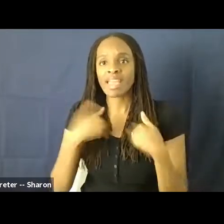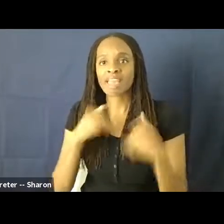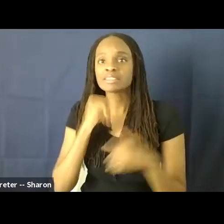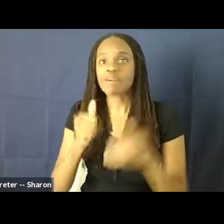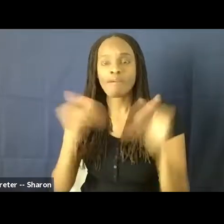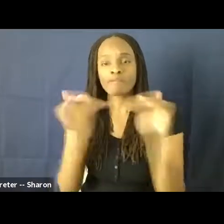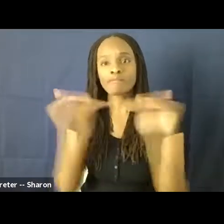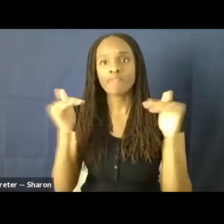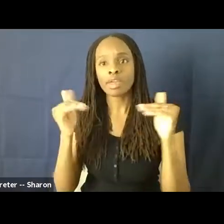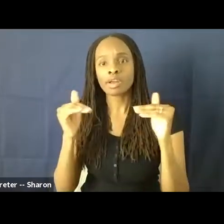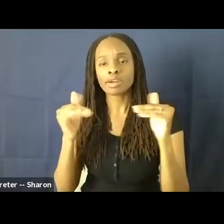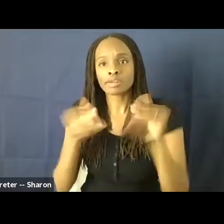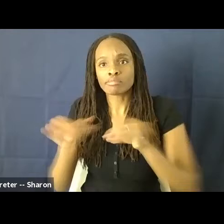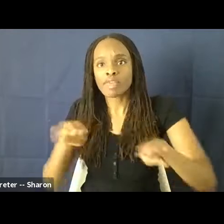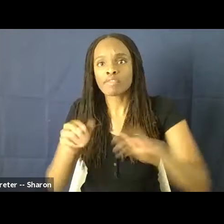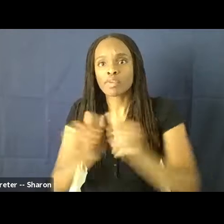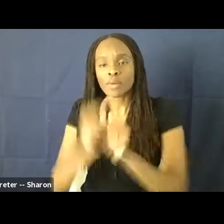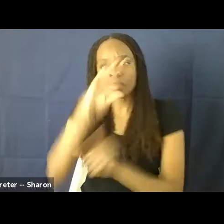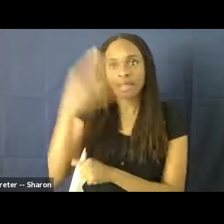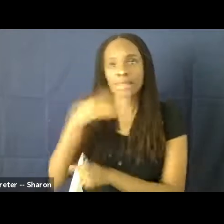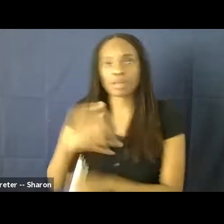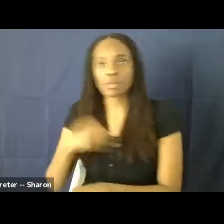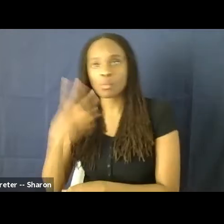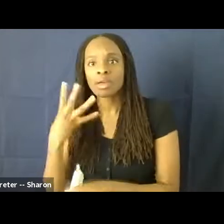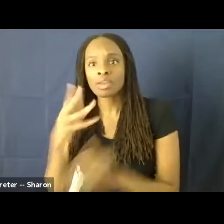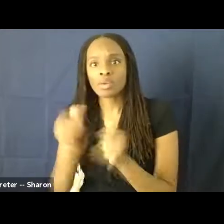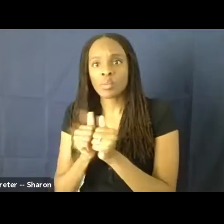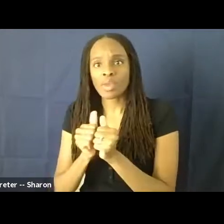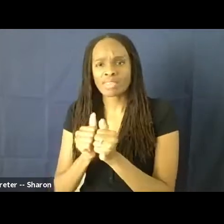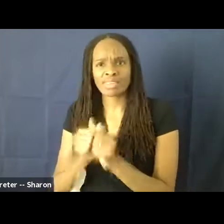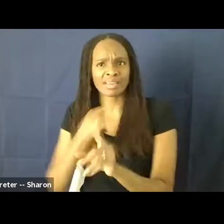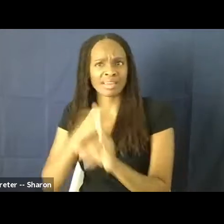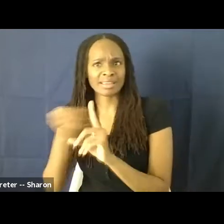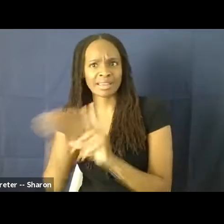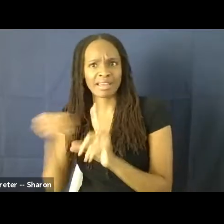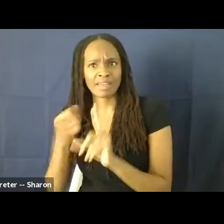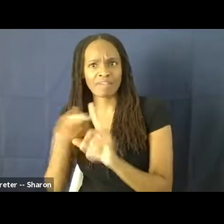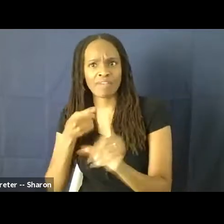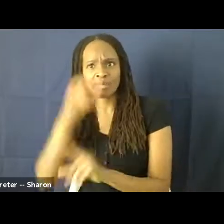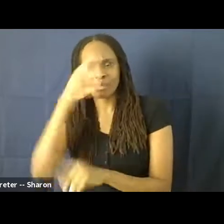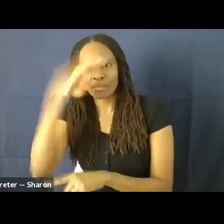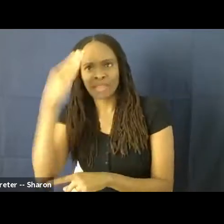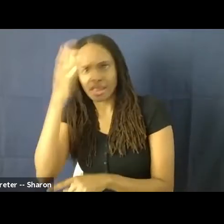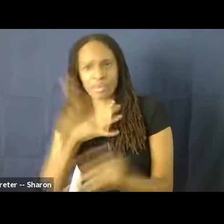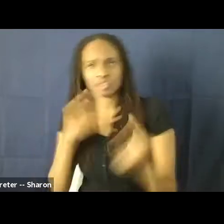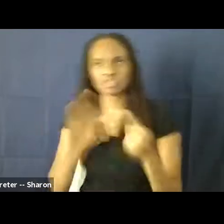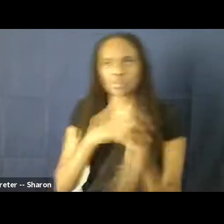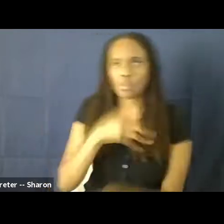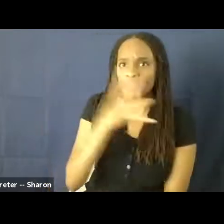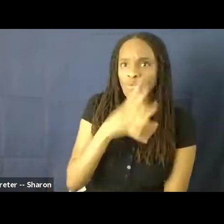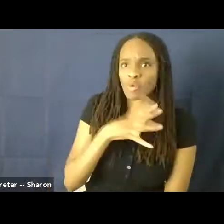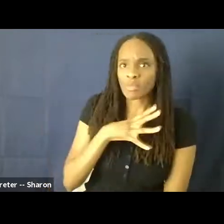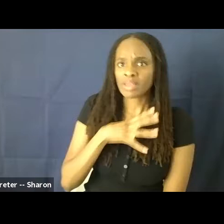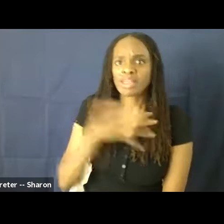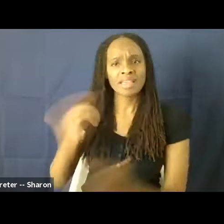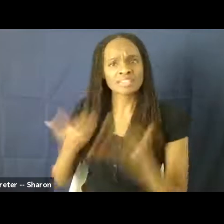by the whites, and touching upon the subject of an alleged attack by a black man on a white woman, an attempted leeching of a negro, etc. It suggests to